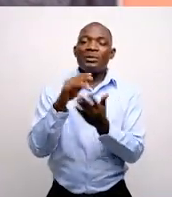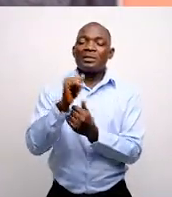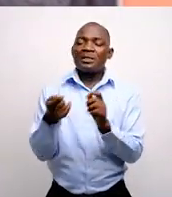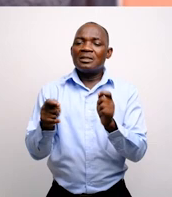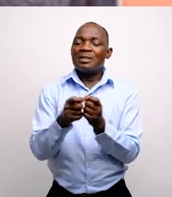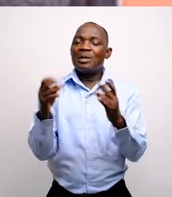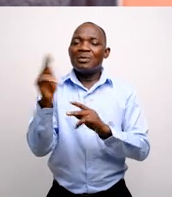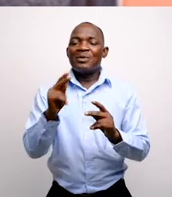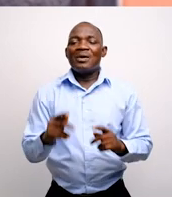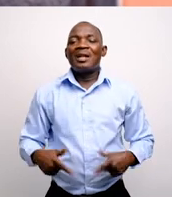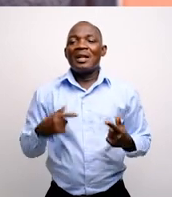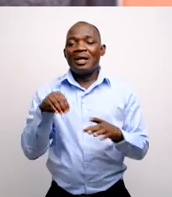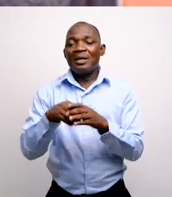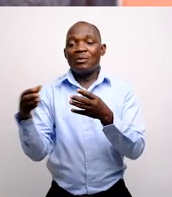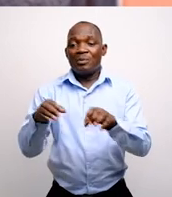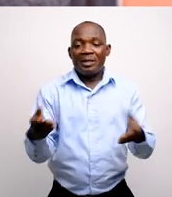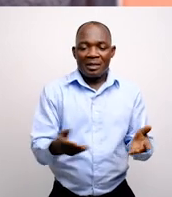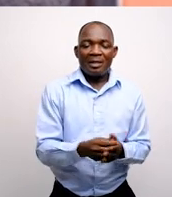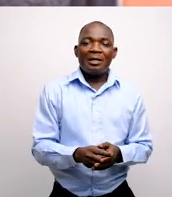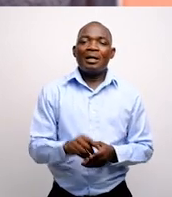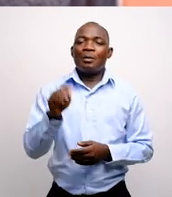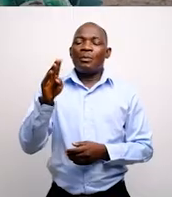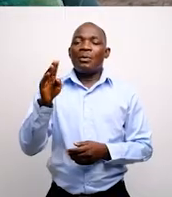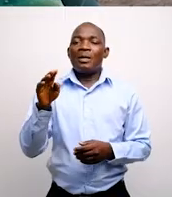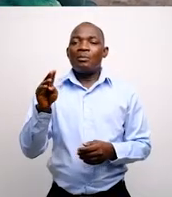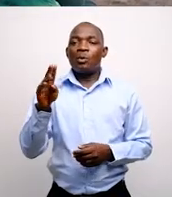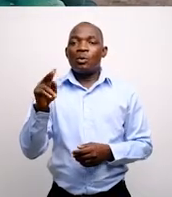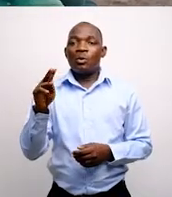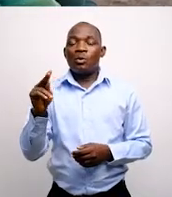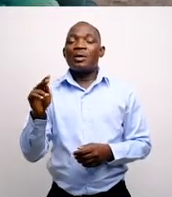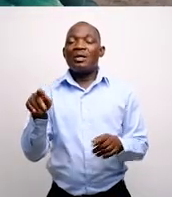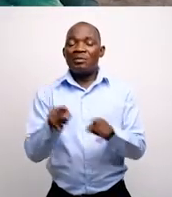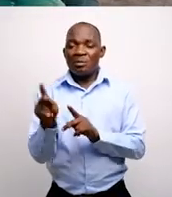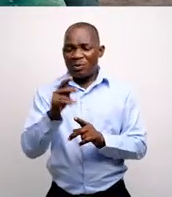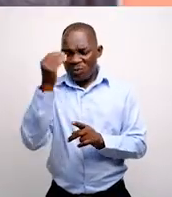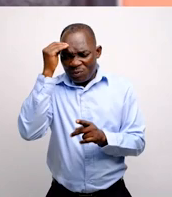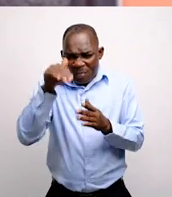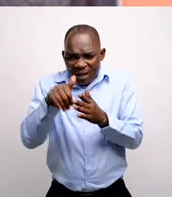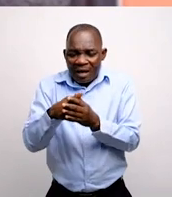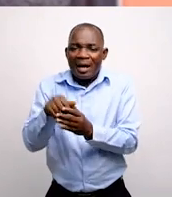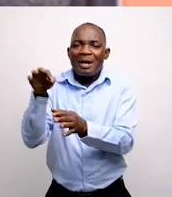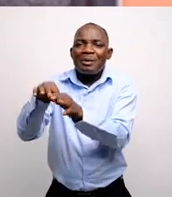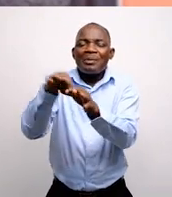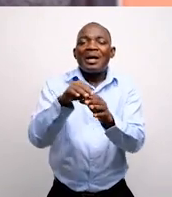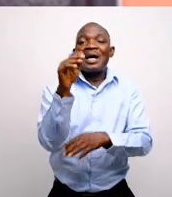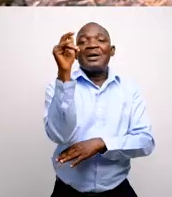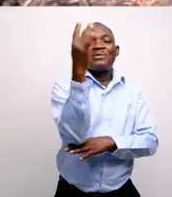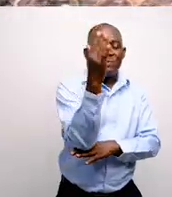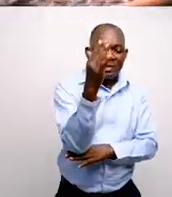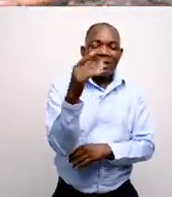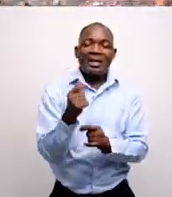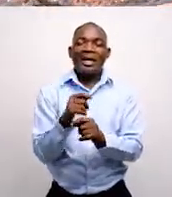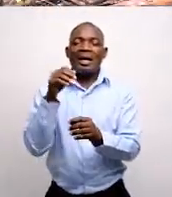impacted to a lot of people within the community. That is Bokrum. It has made them know how to plant.